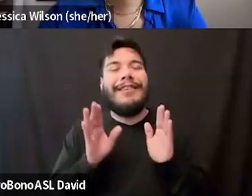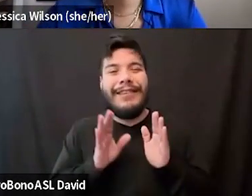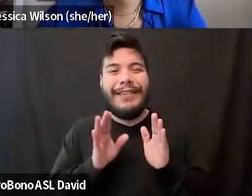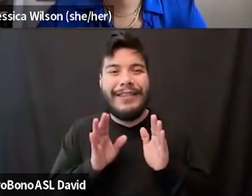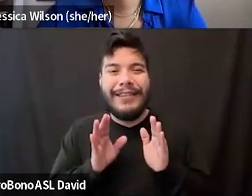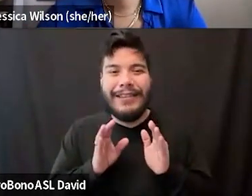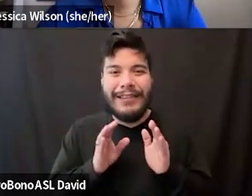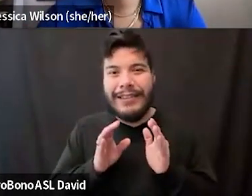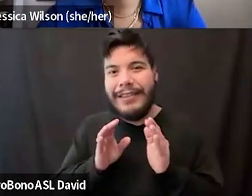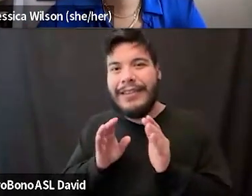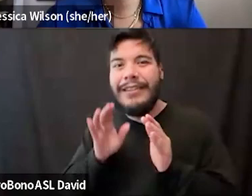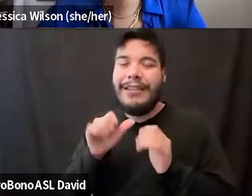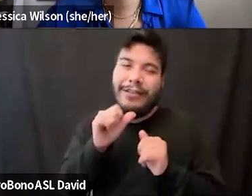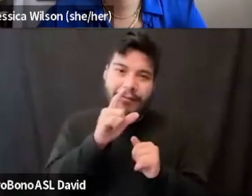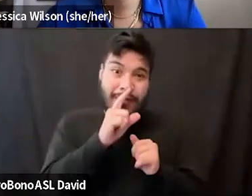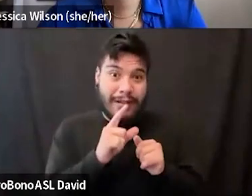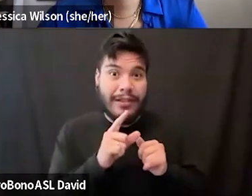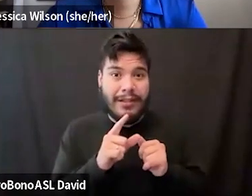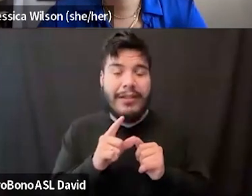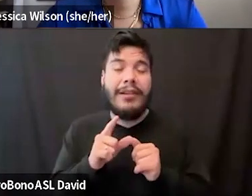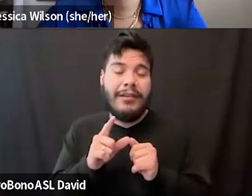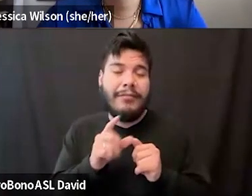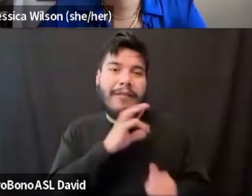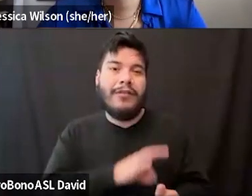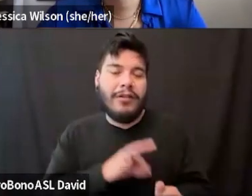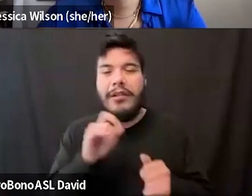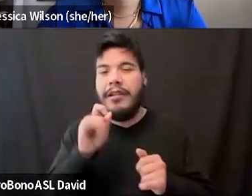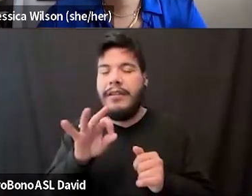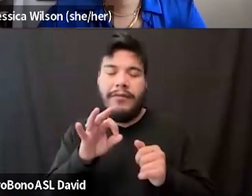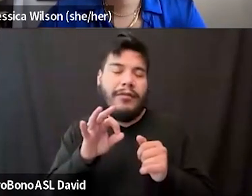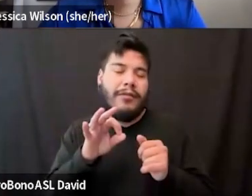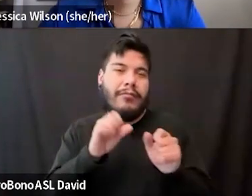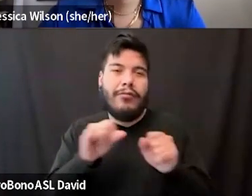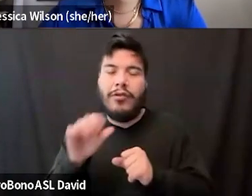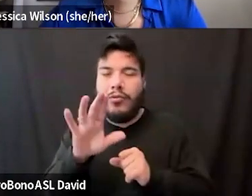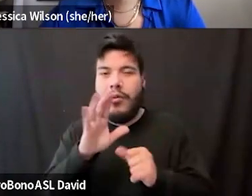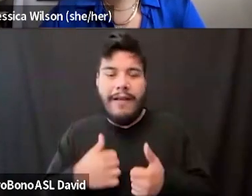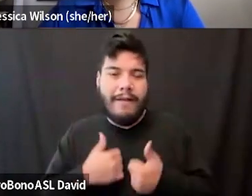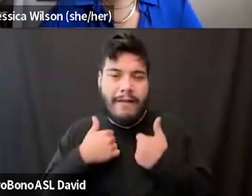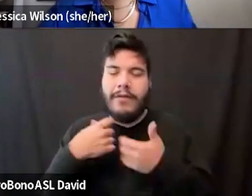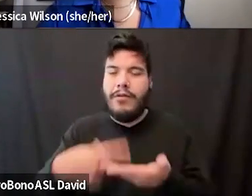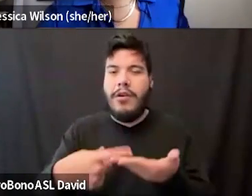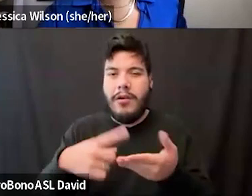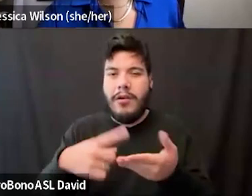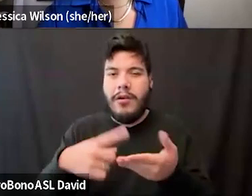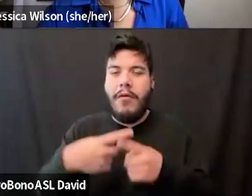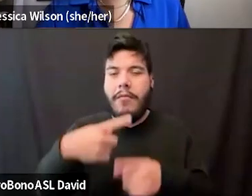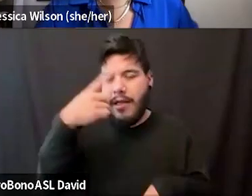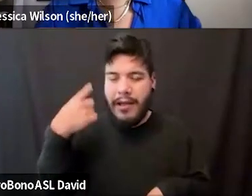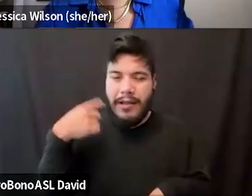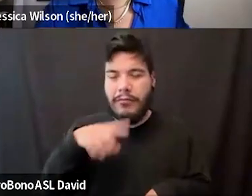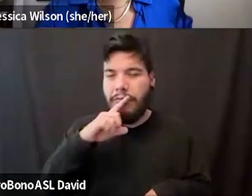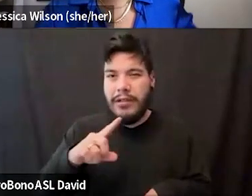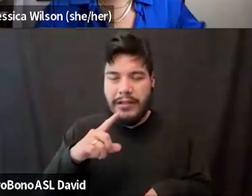like, that's not helpful. Um, if there are opportunities in your life to have conversations about how Blackness is inherently pathologized and